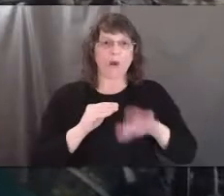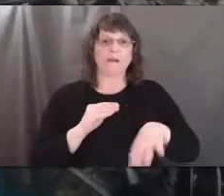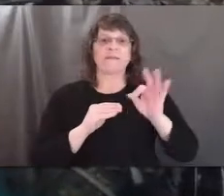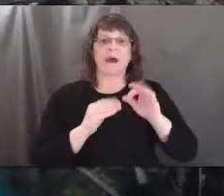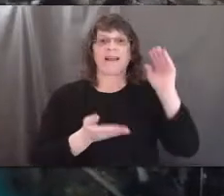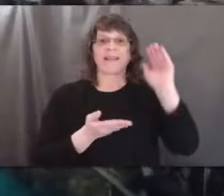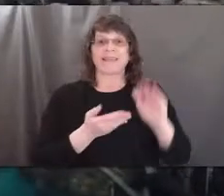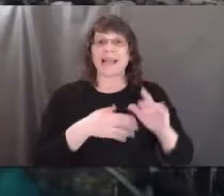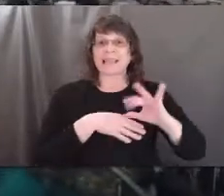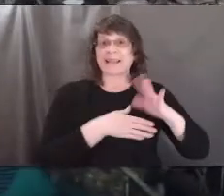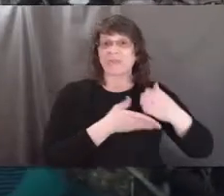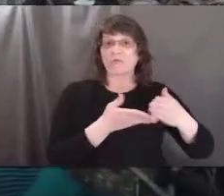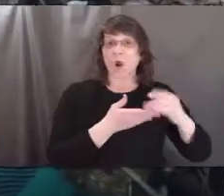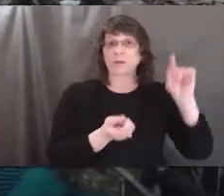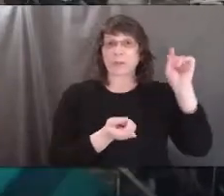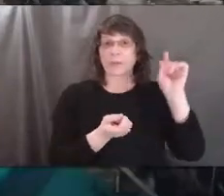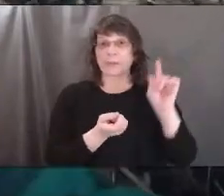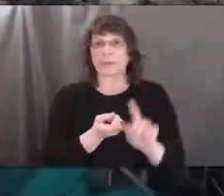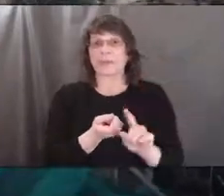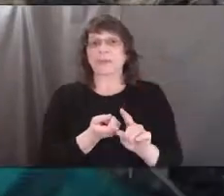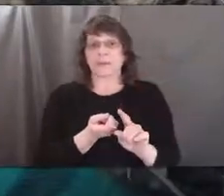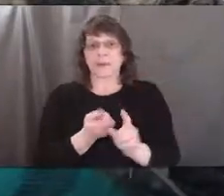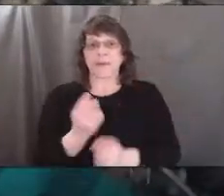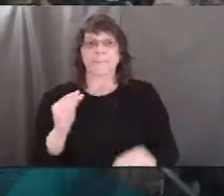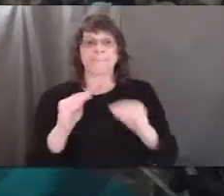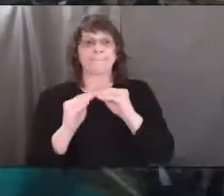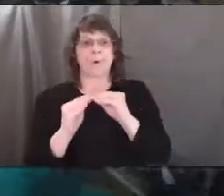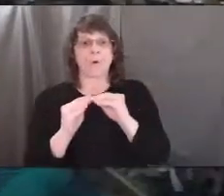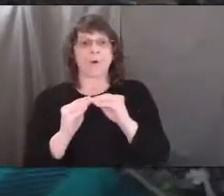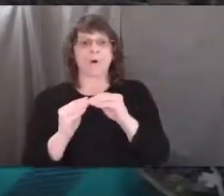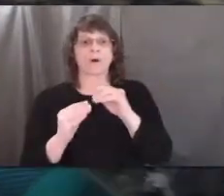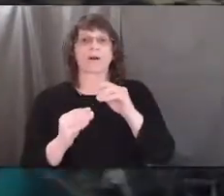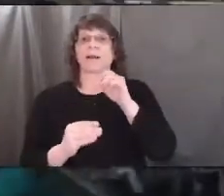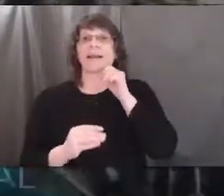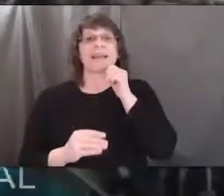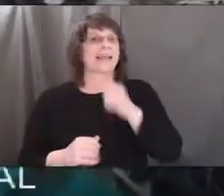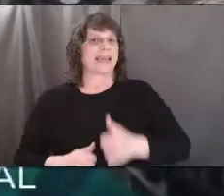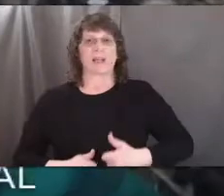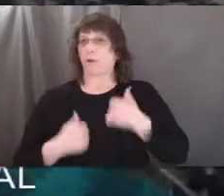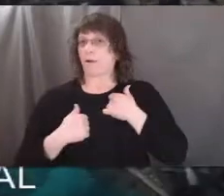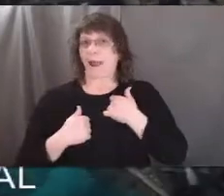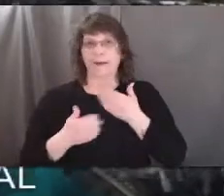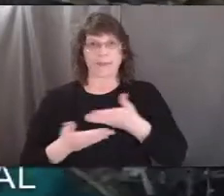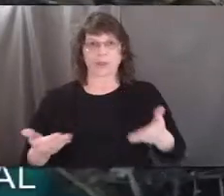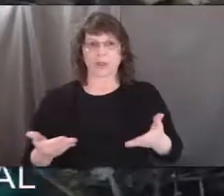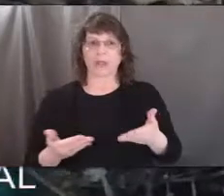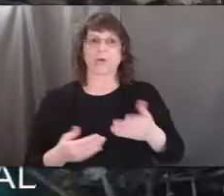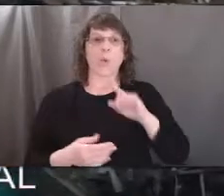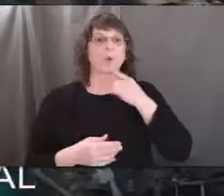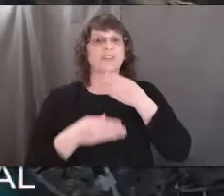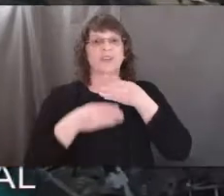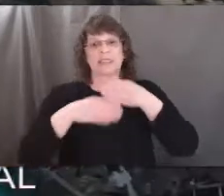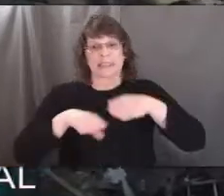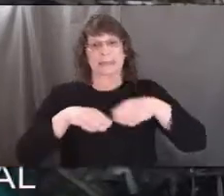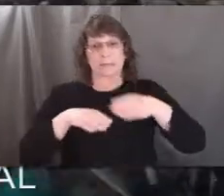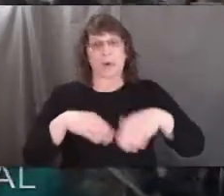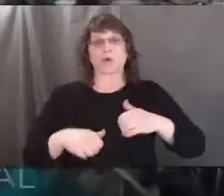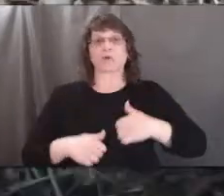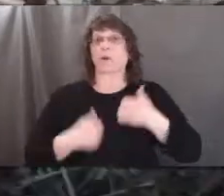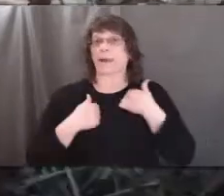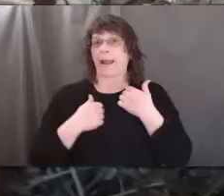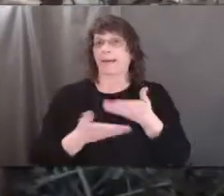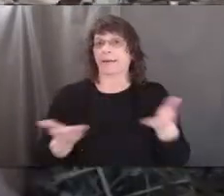less leaf parts the deeper we go. And more maybe inorganic material or severely decomposed organic